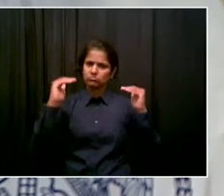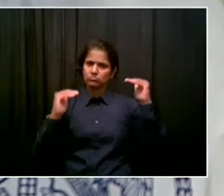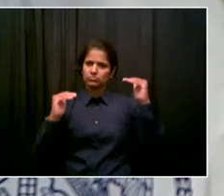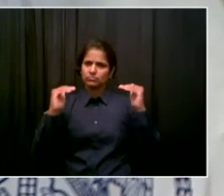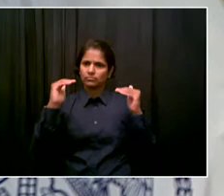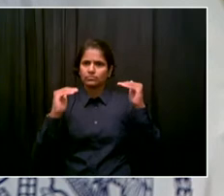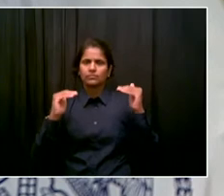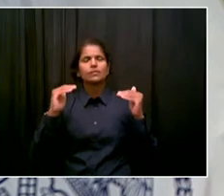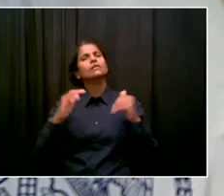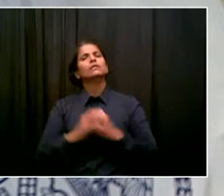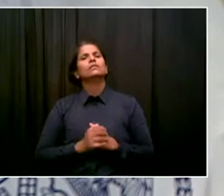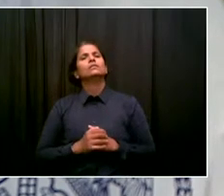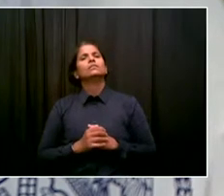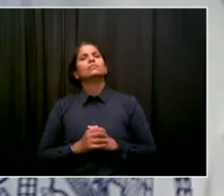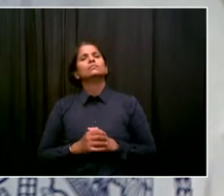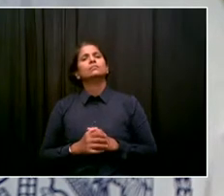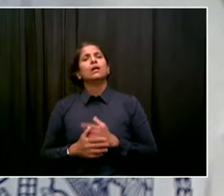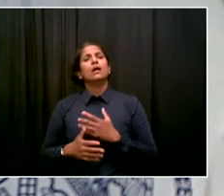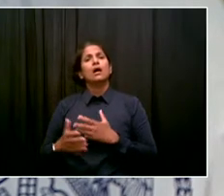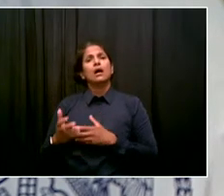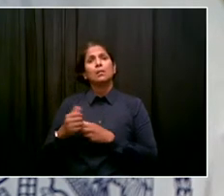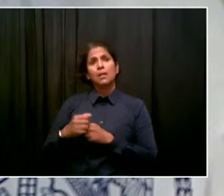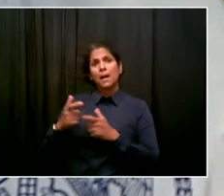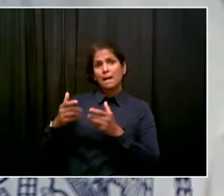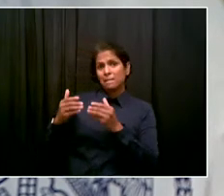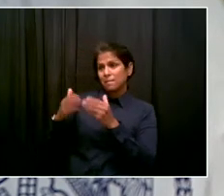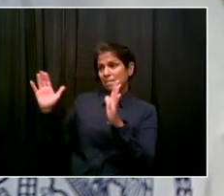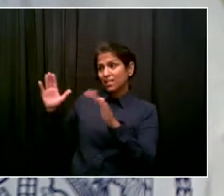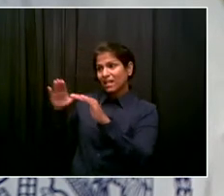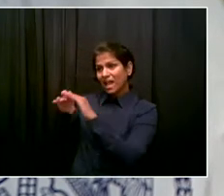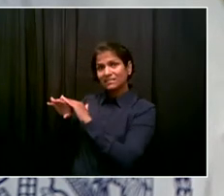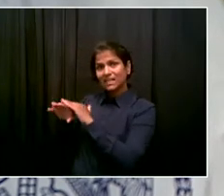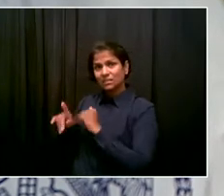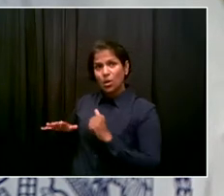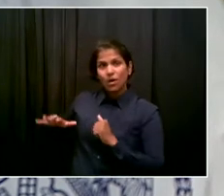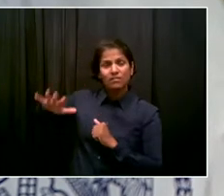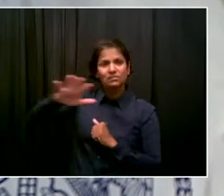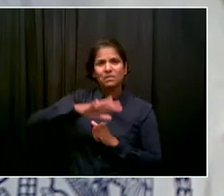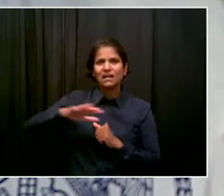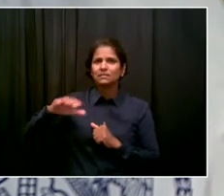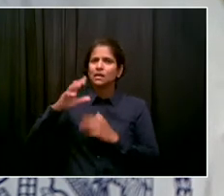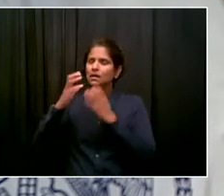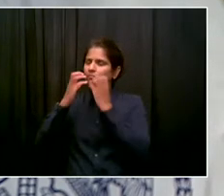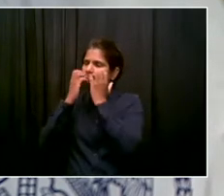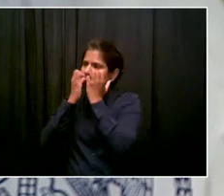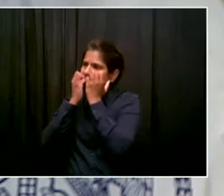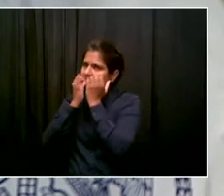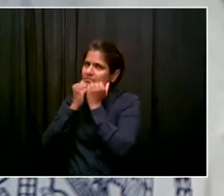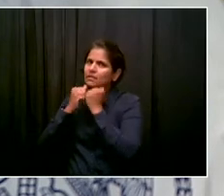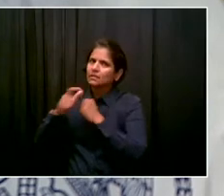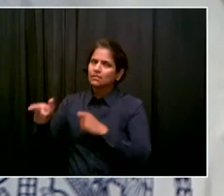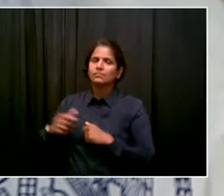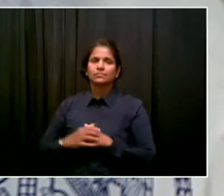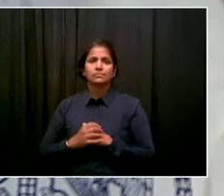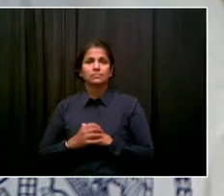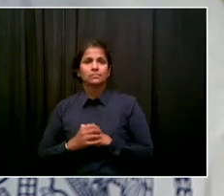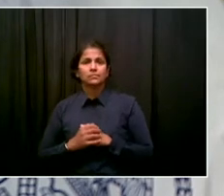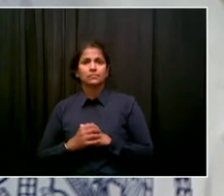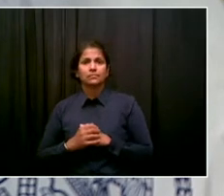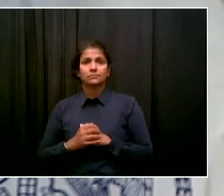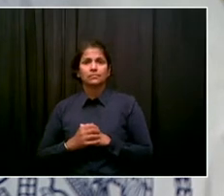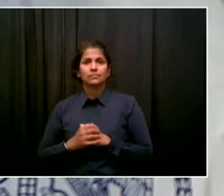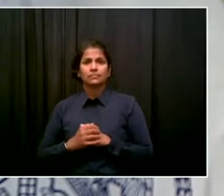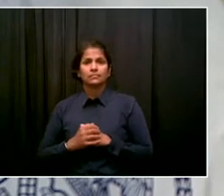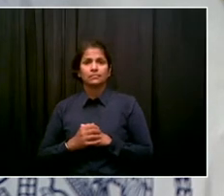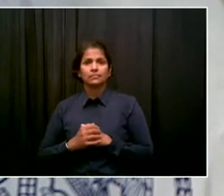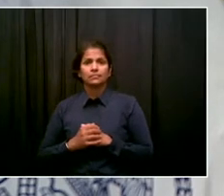in this country under President Trump an assault on our democracy. I think a lot of times you and others are asking questions saying, are we protecting our democratic